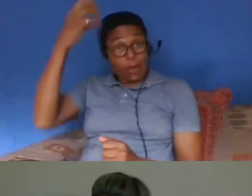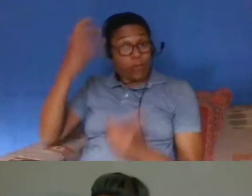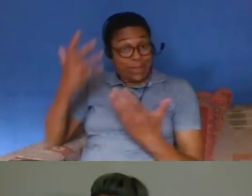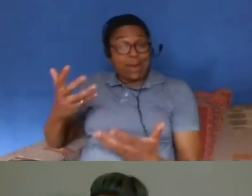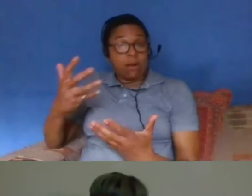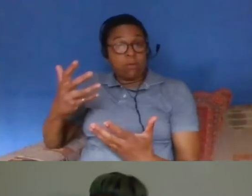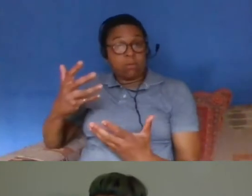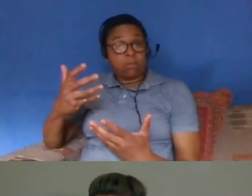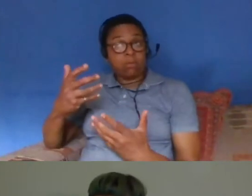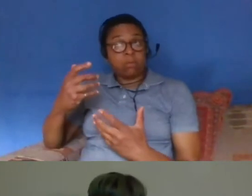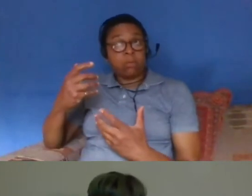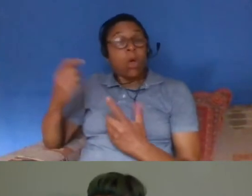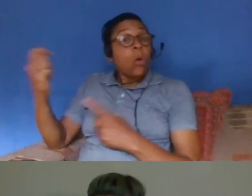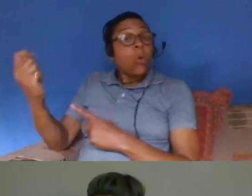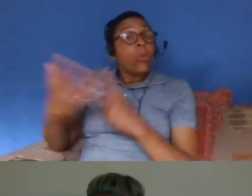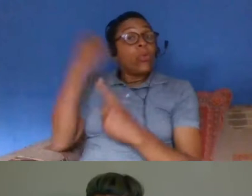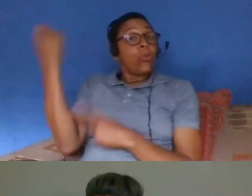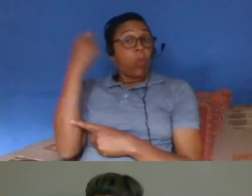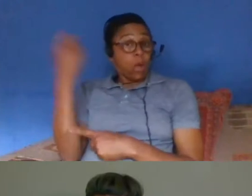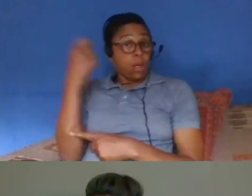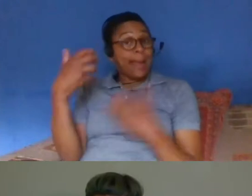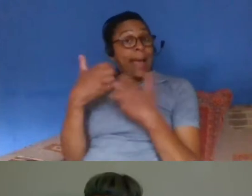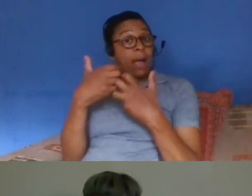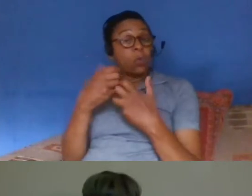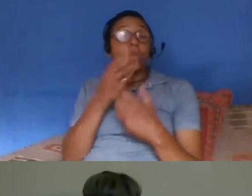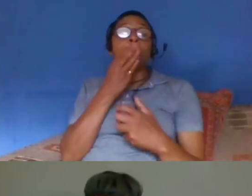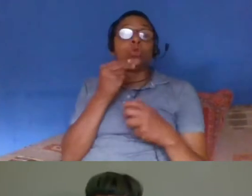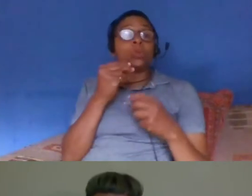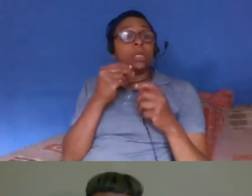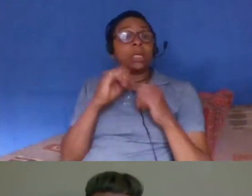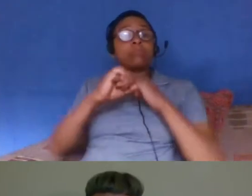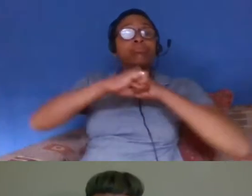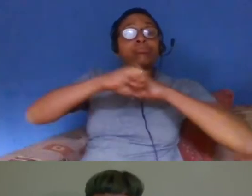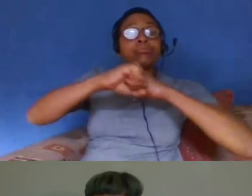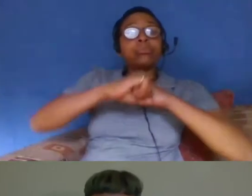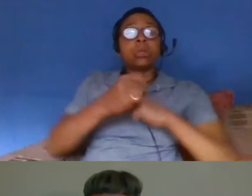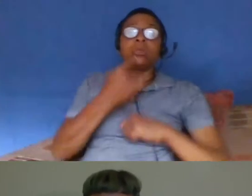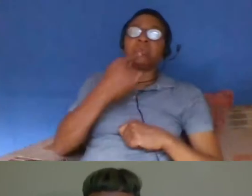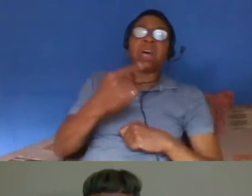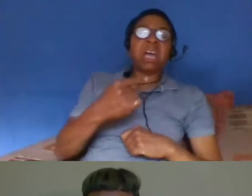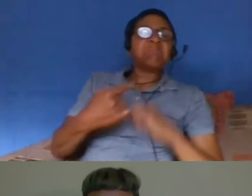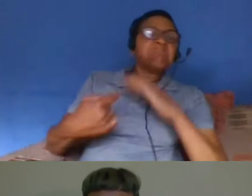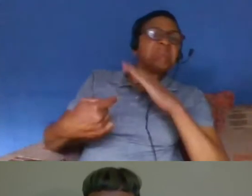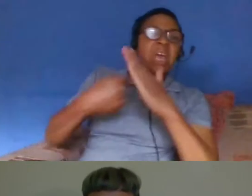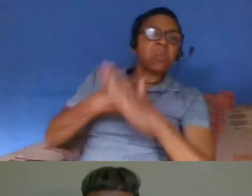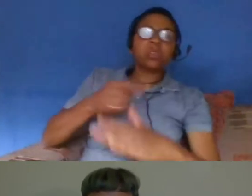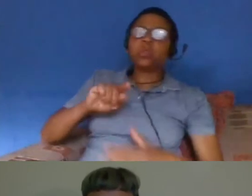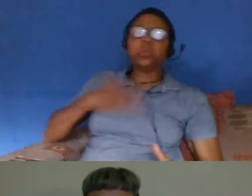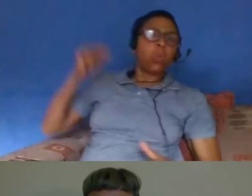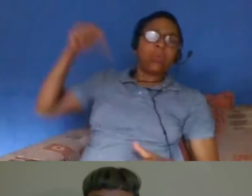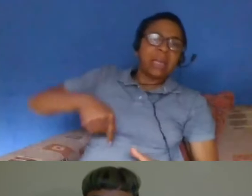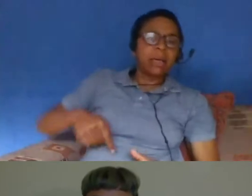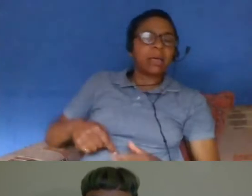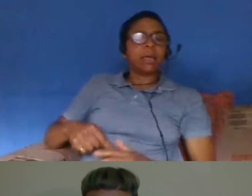campaigning on um you know anti-immigration and sometimes